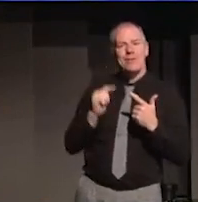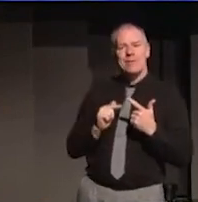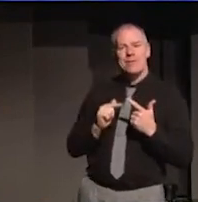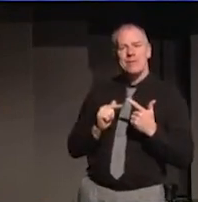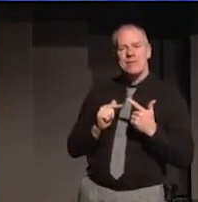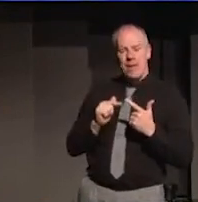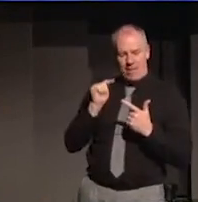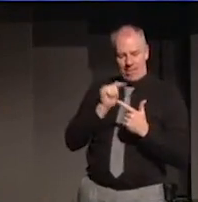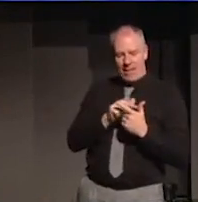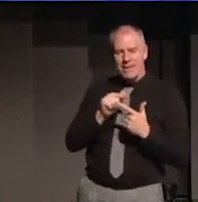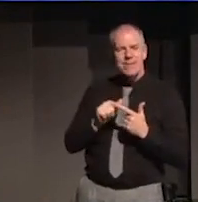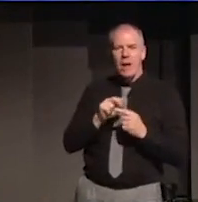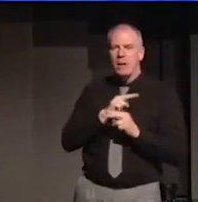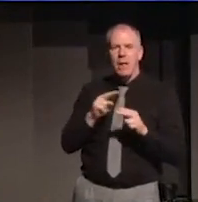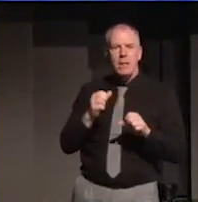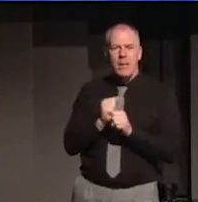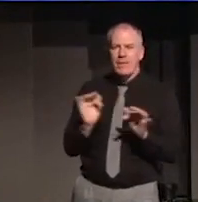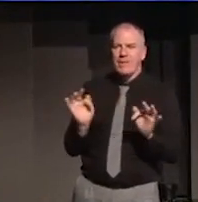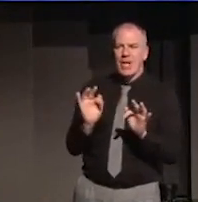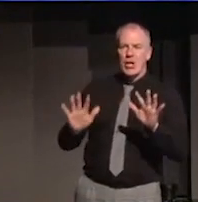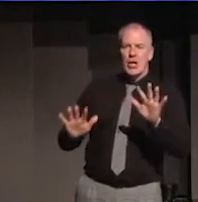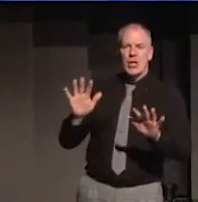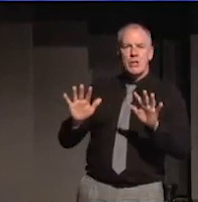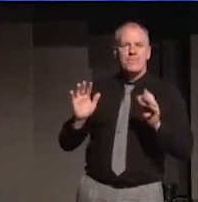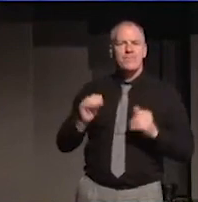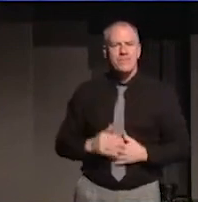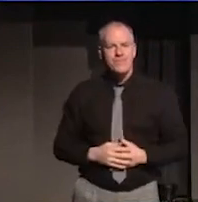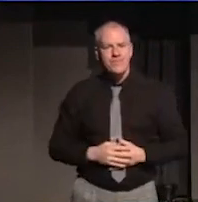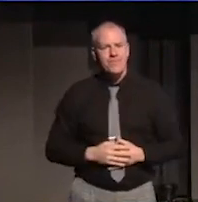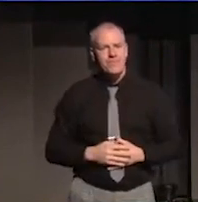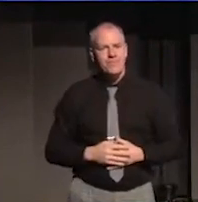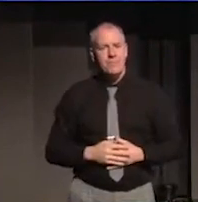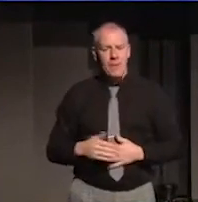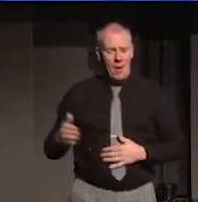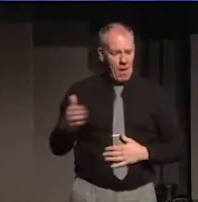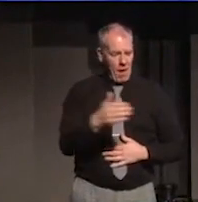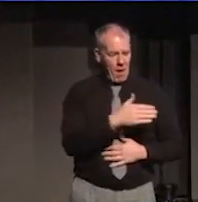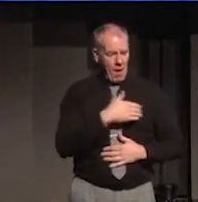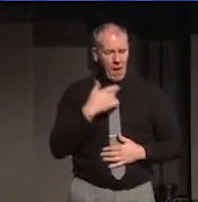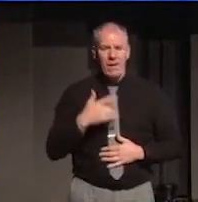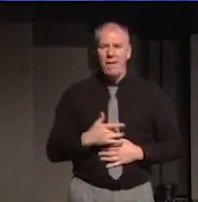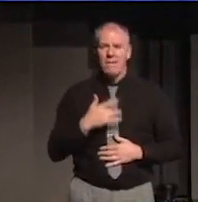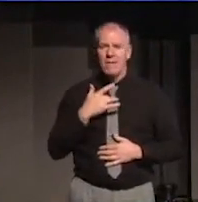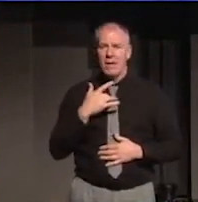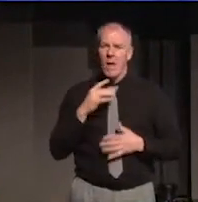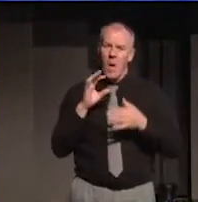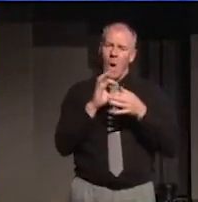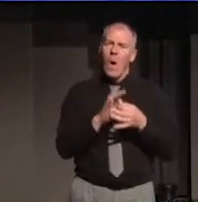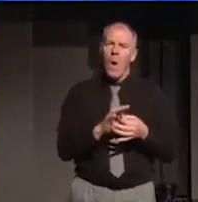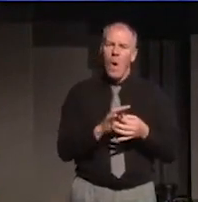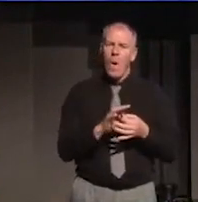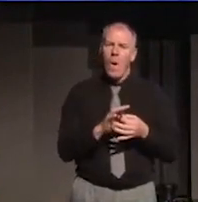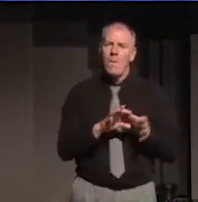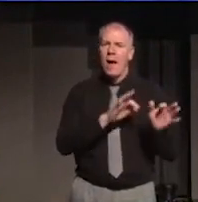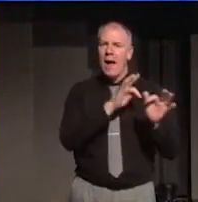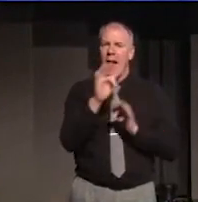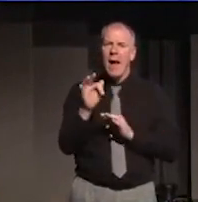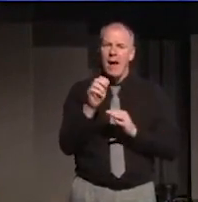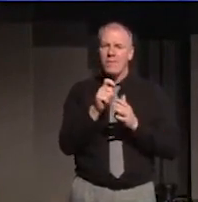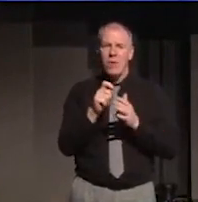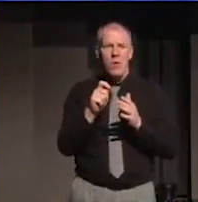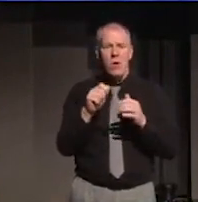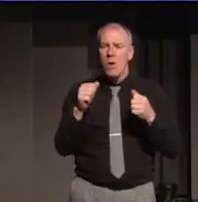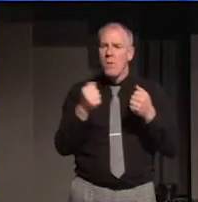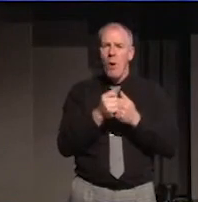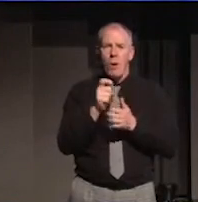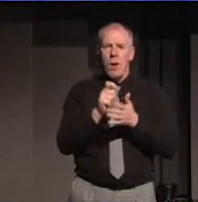And that hold in no fear. It means we can all feel as at home the day after a border poll is the day before,